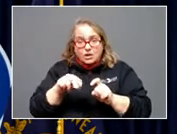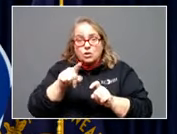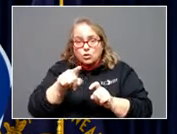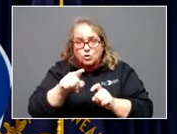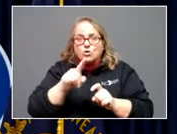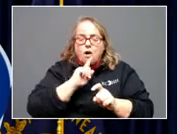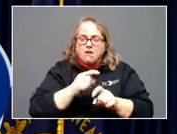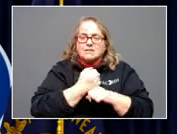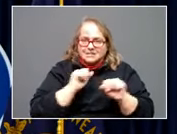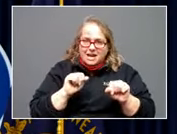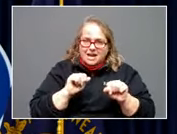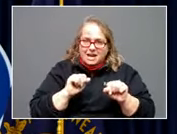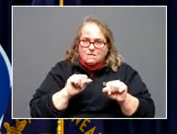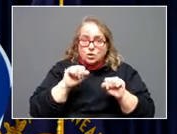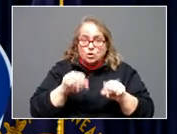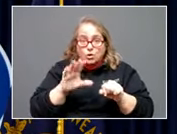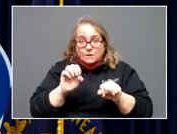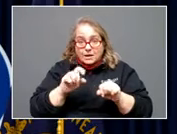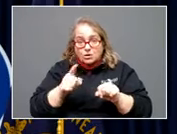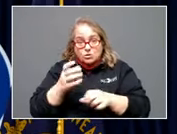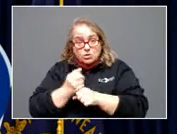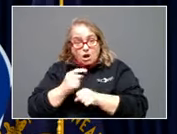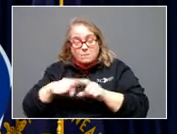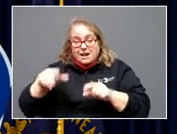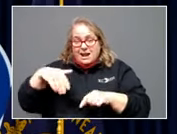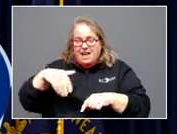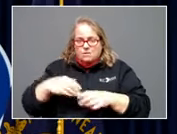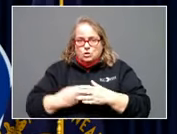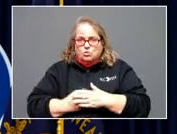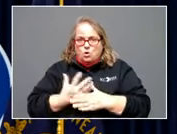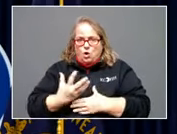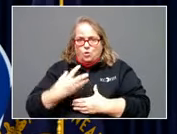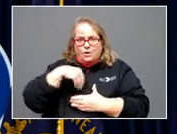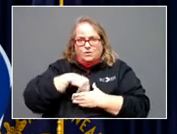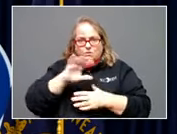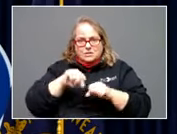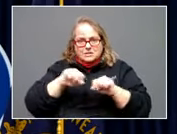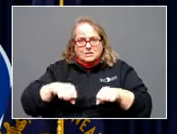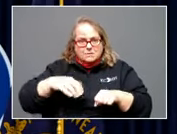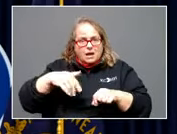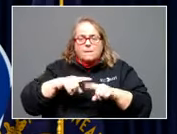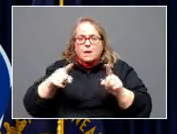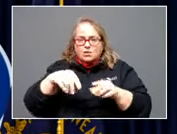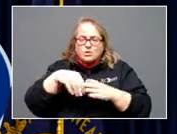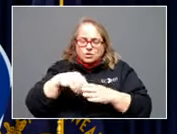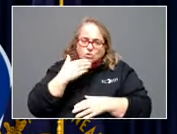safe. Now, it could be that you've got it. It just hasn't manifested yet. But you're in pretty good shape.